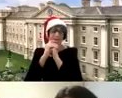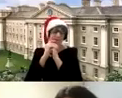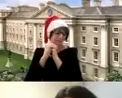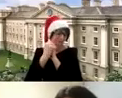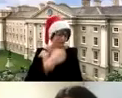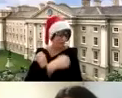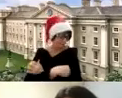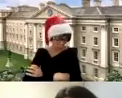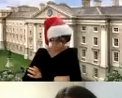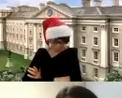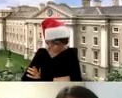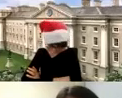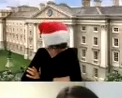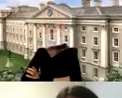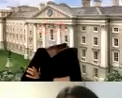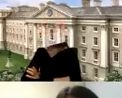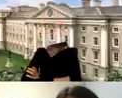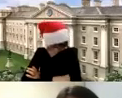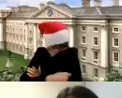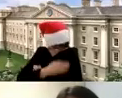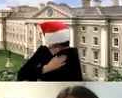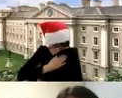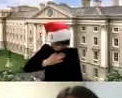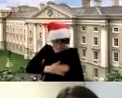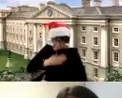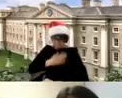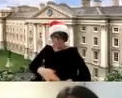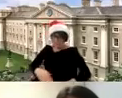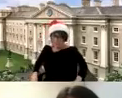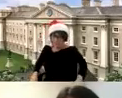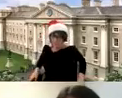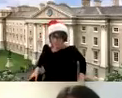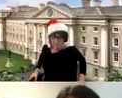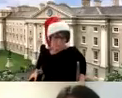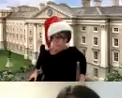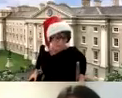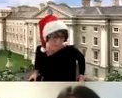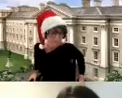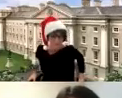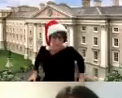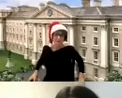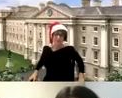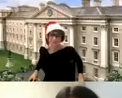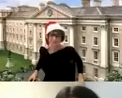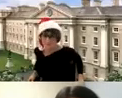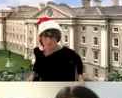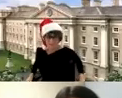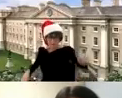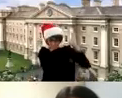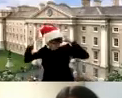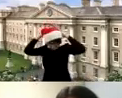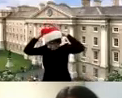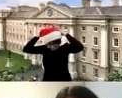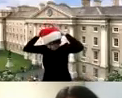is to be very careful about the the media and the news on the television and the radio and